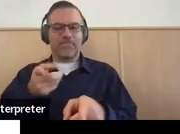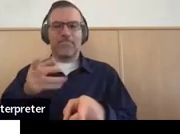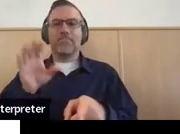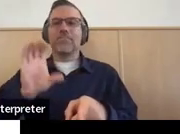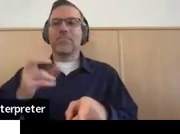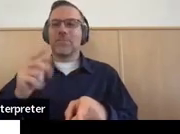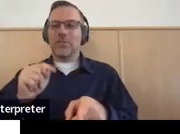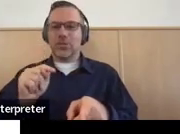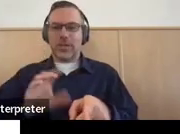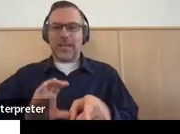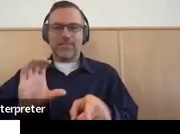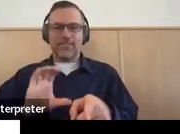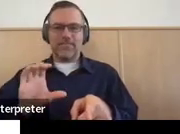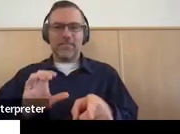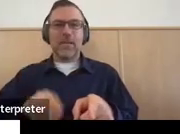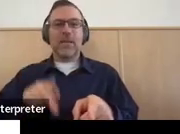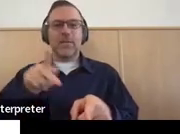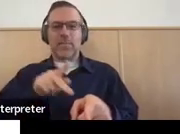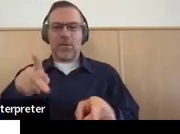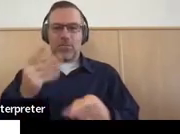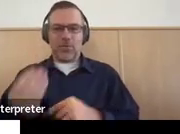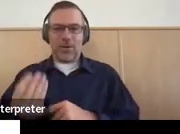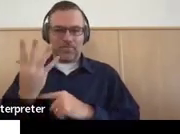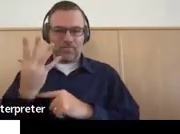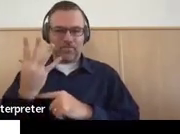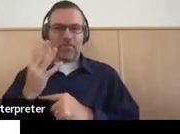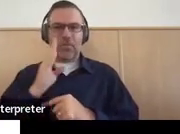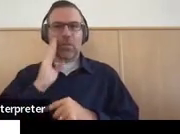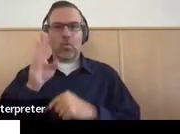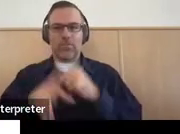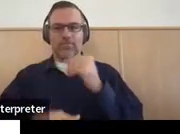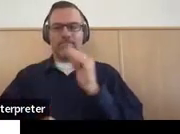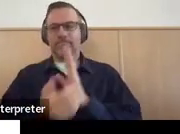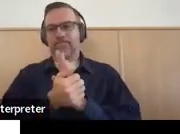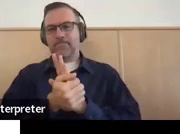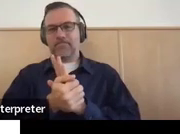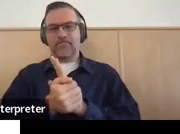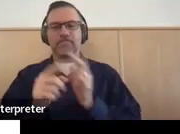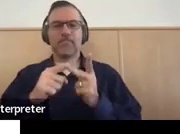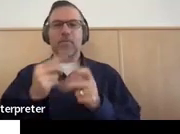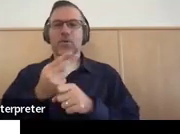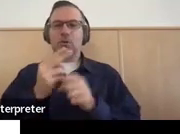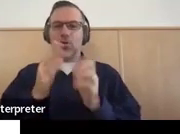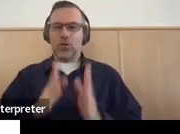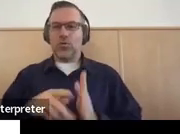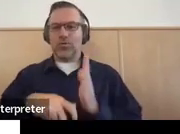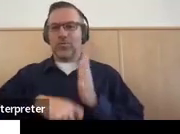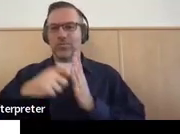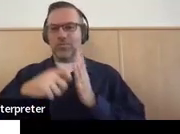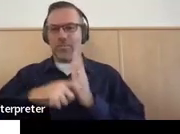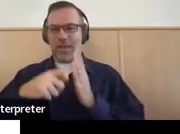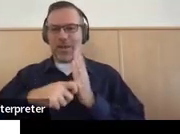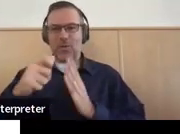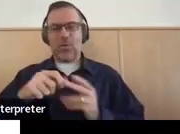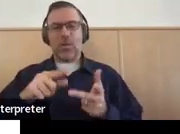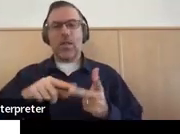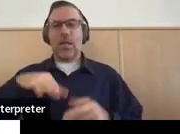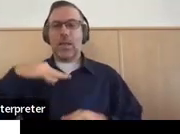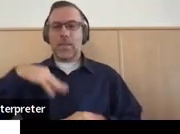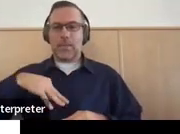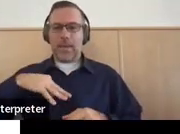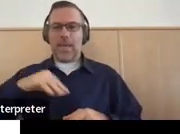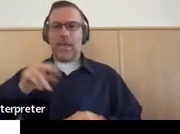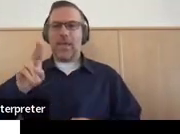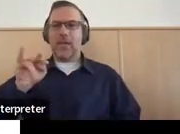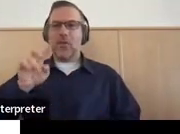box, the PowerPoint for today, procedural manual, MUSER, the main unified special education